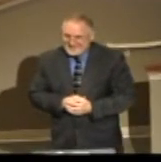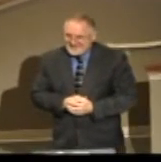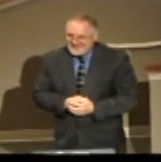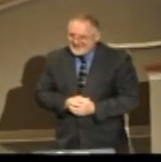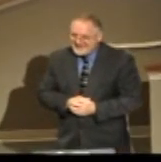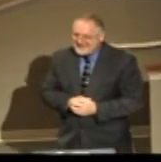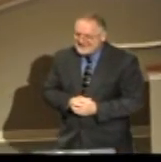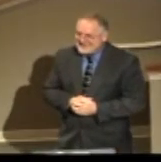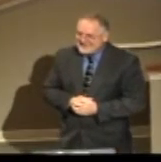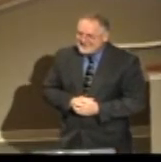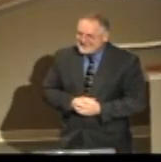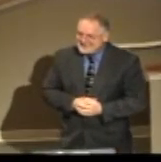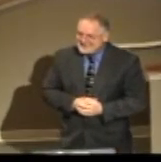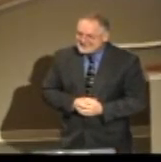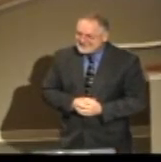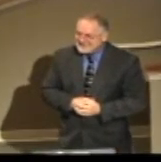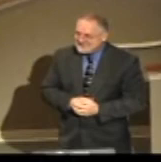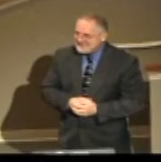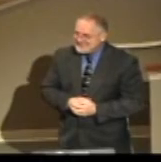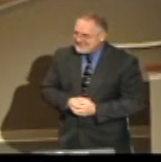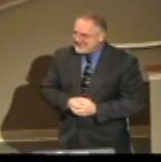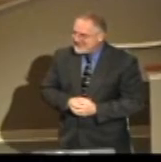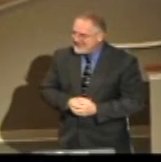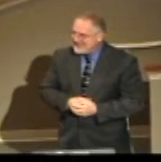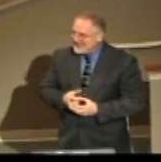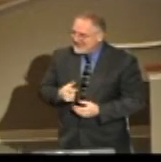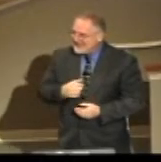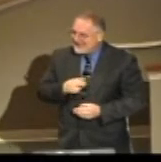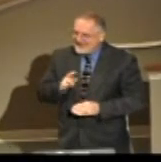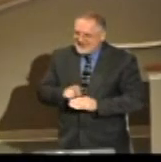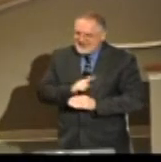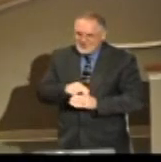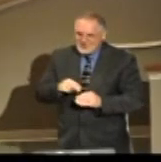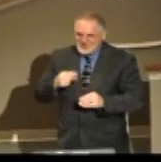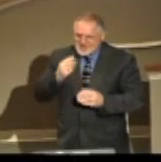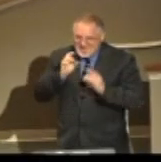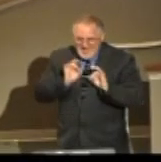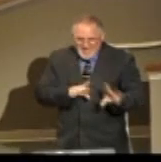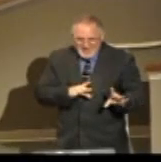You know, I used to hate green beans.